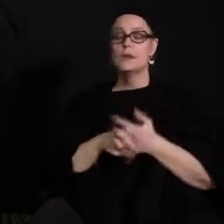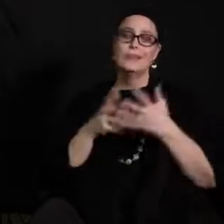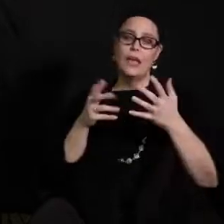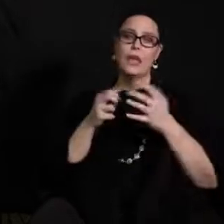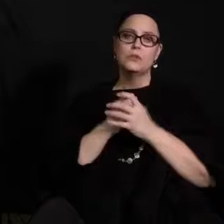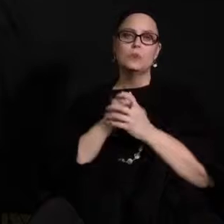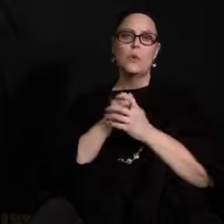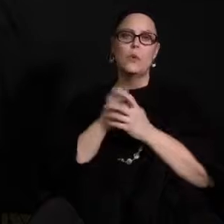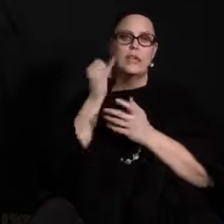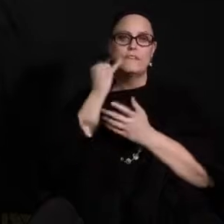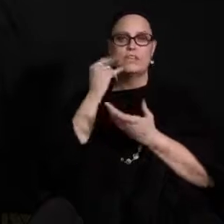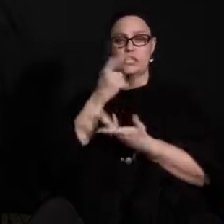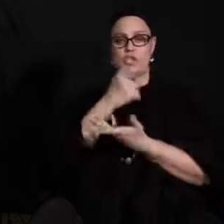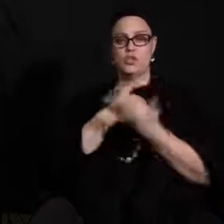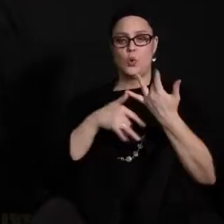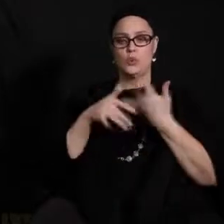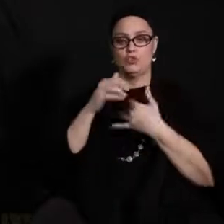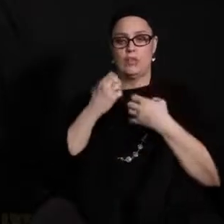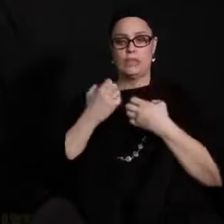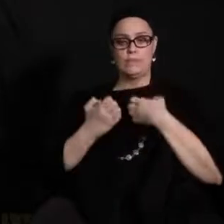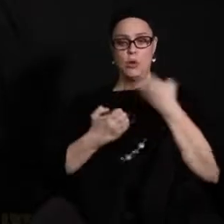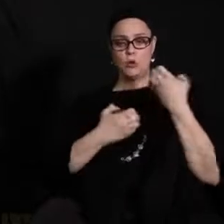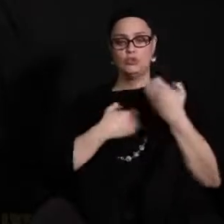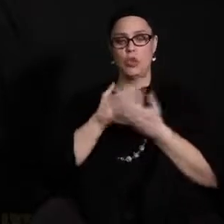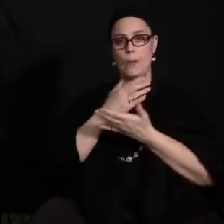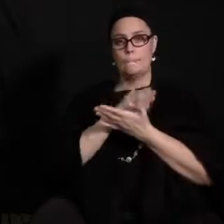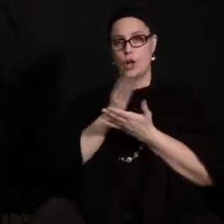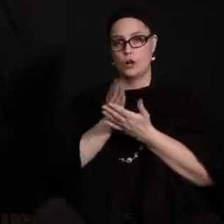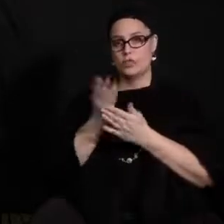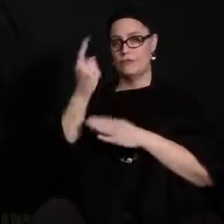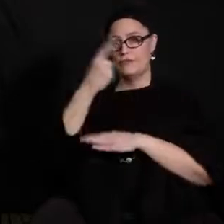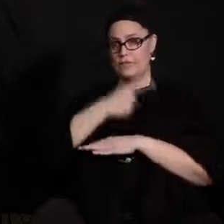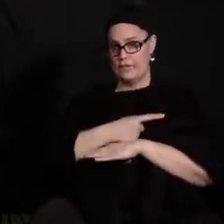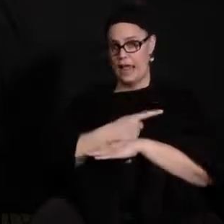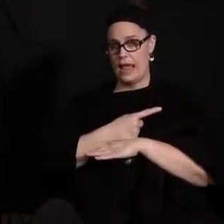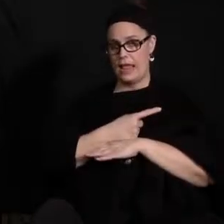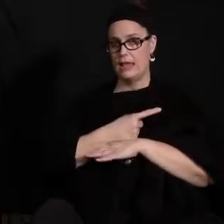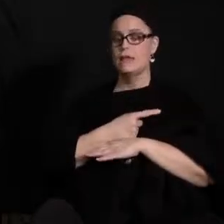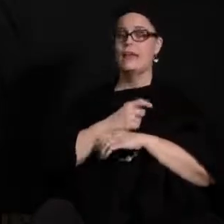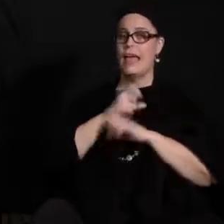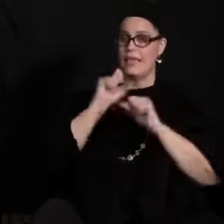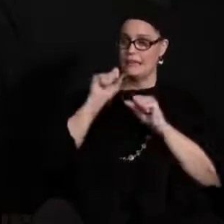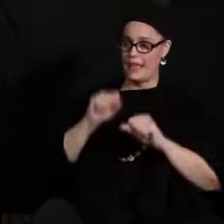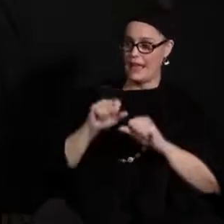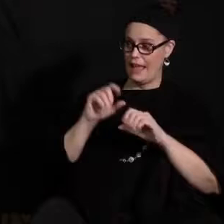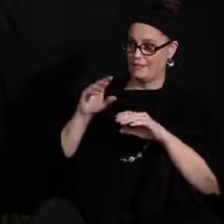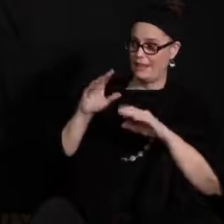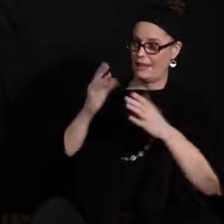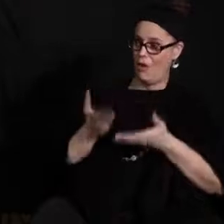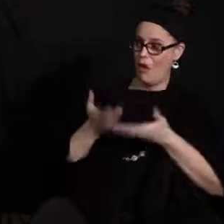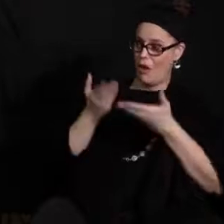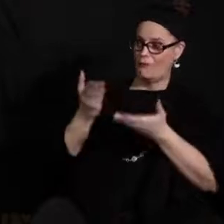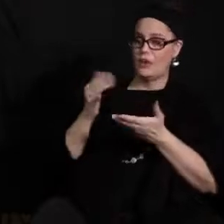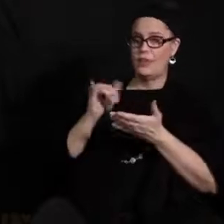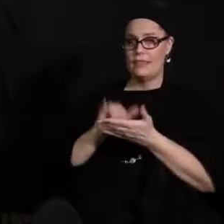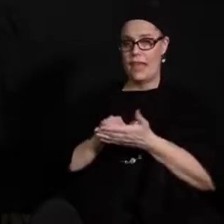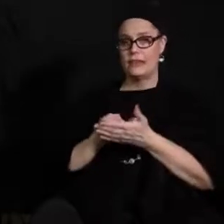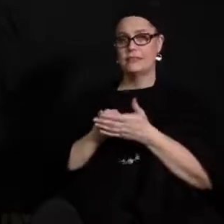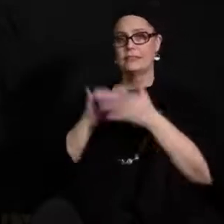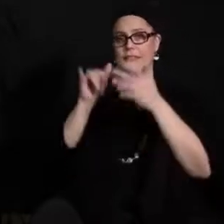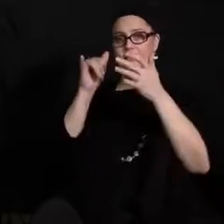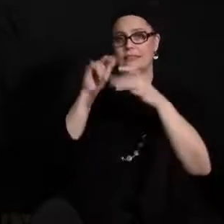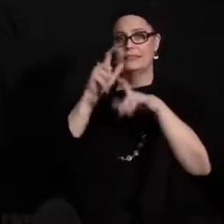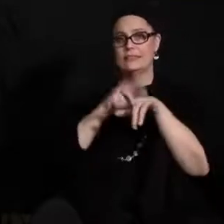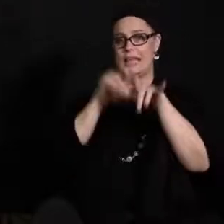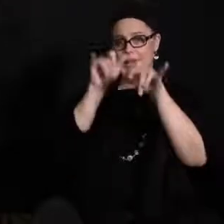so if it's a social emotional portion of the day where they can offer that that synchronous time or same time